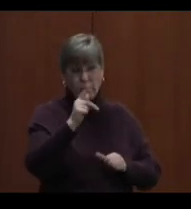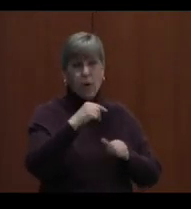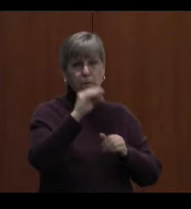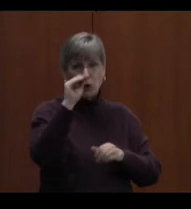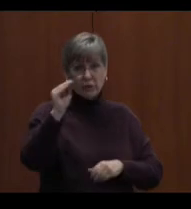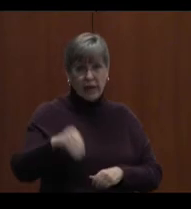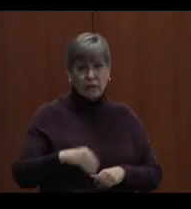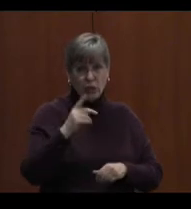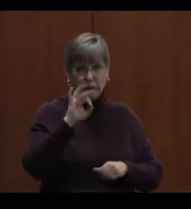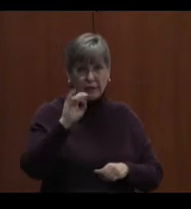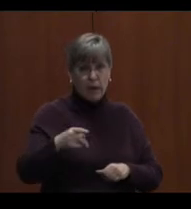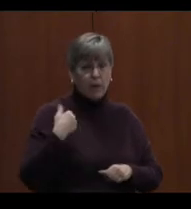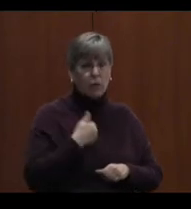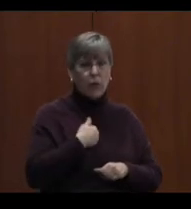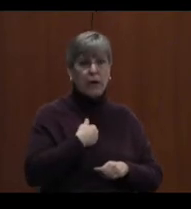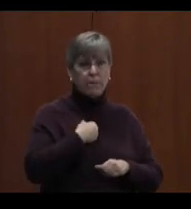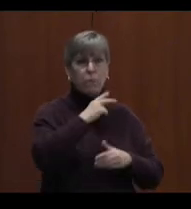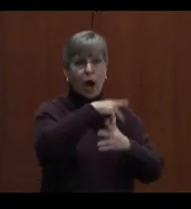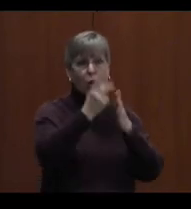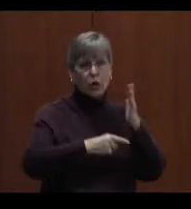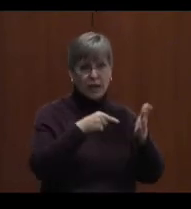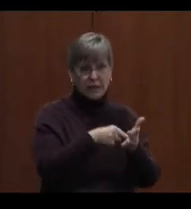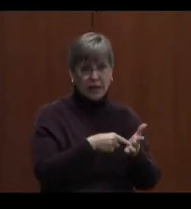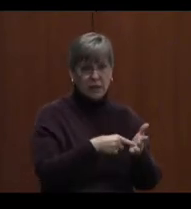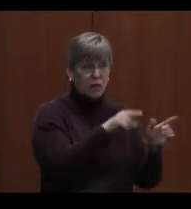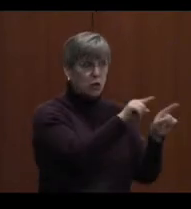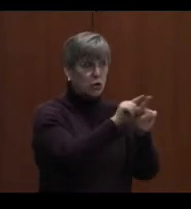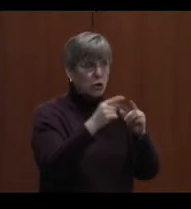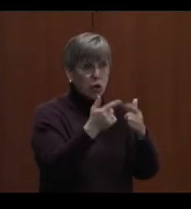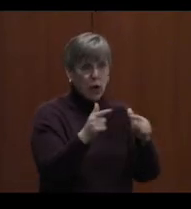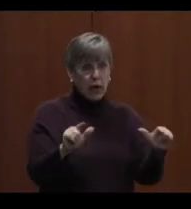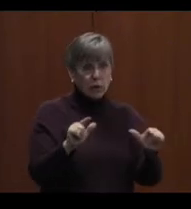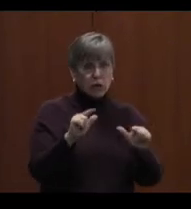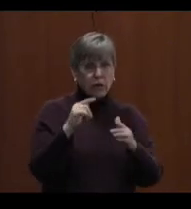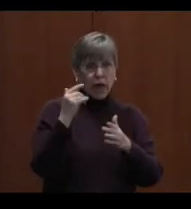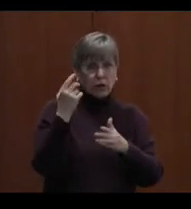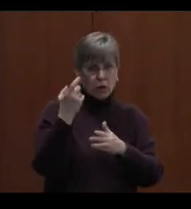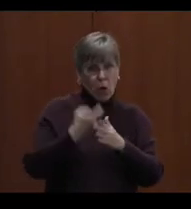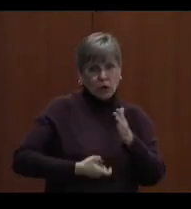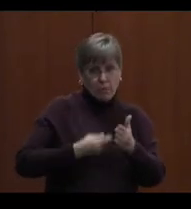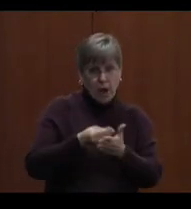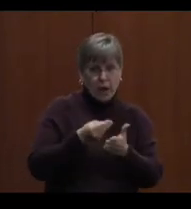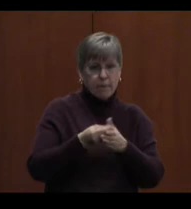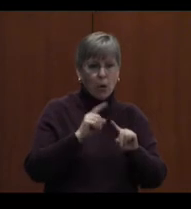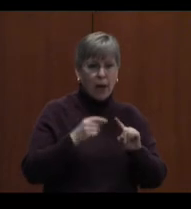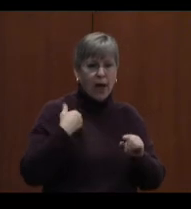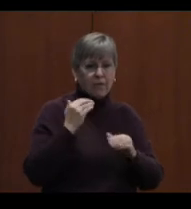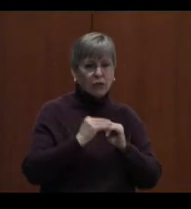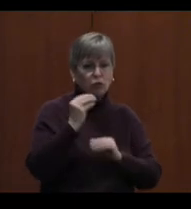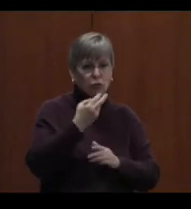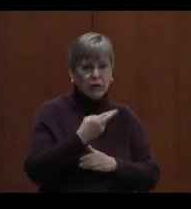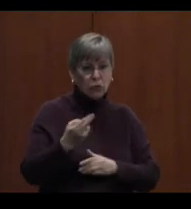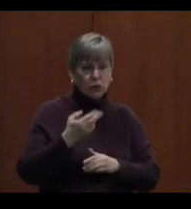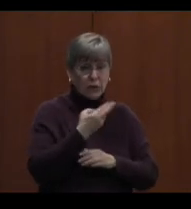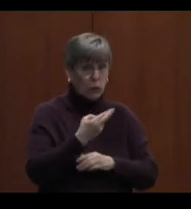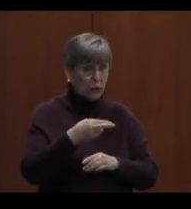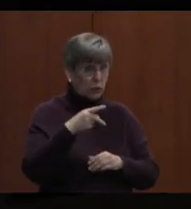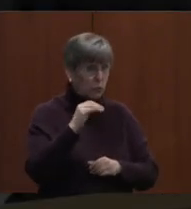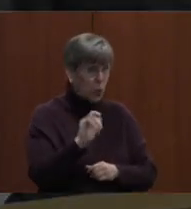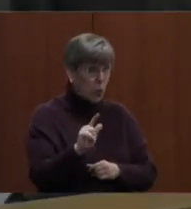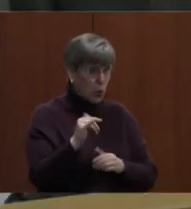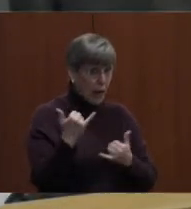we put a high priority on this. There's also language that costs money, that if we had additional resources in the resource pool,